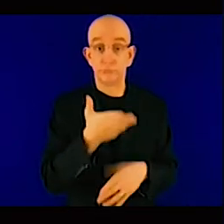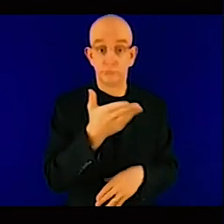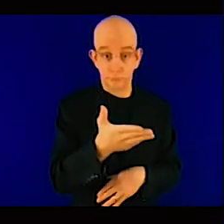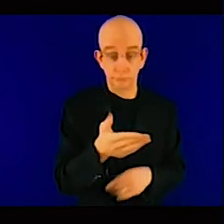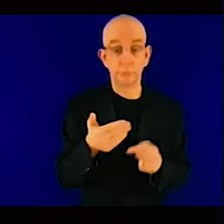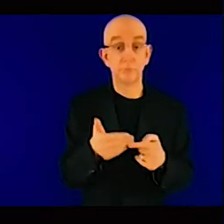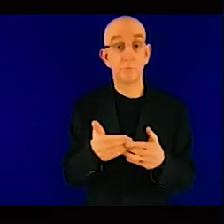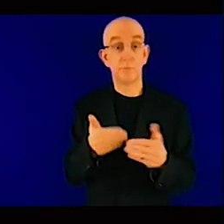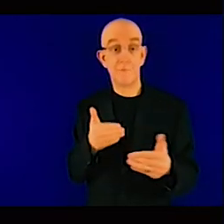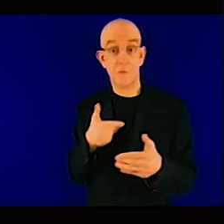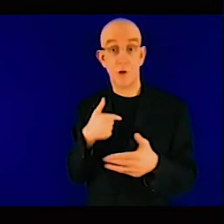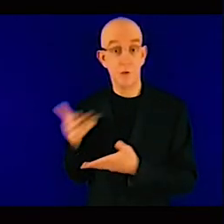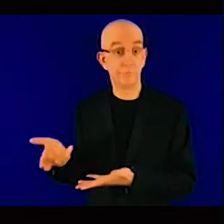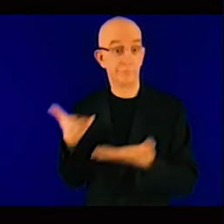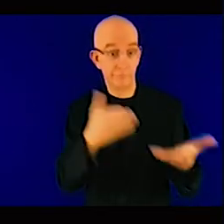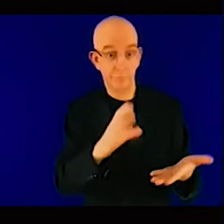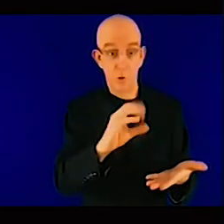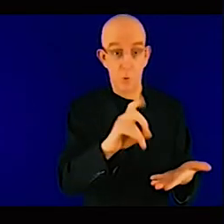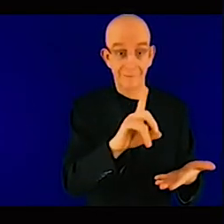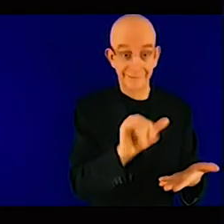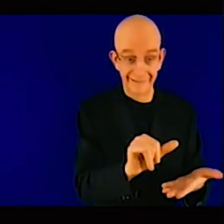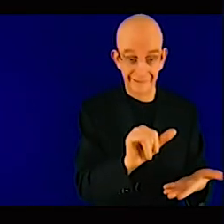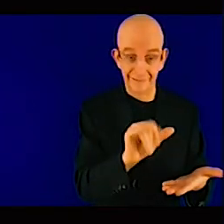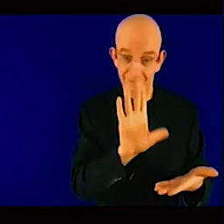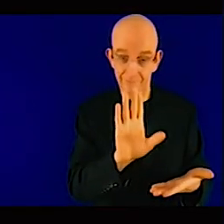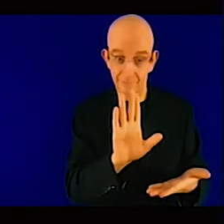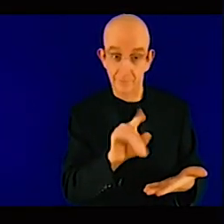closer to the mic thank you